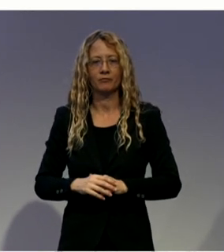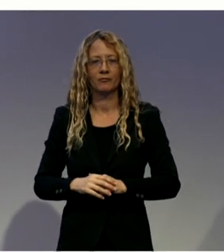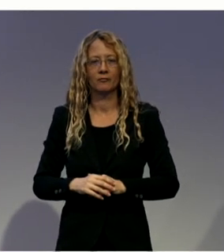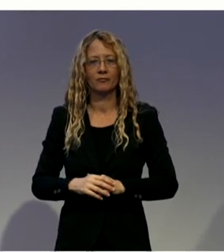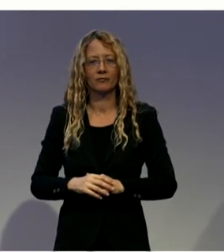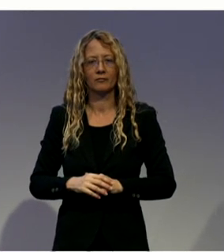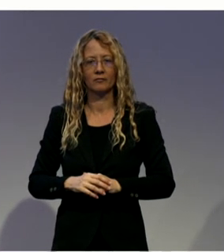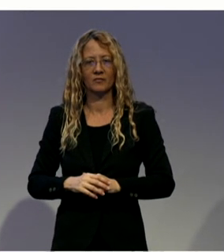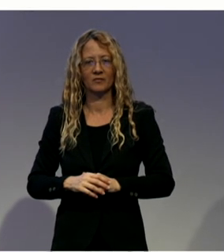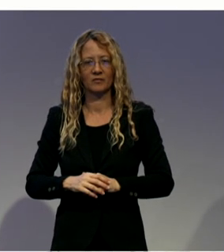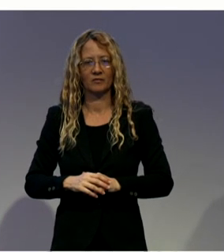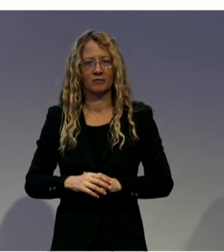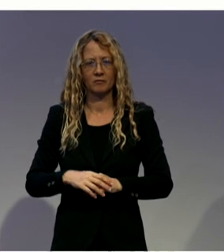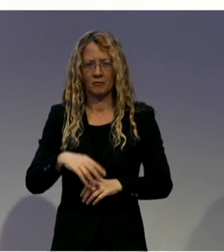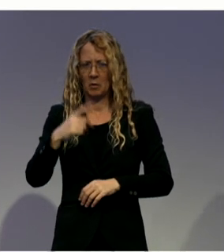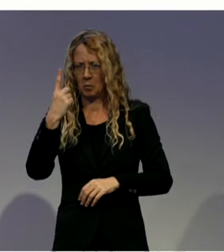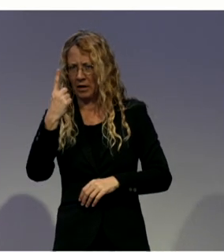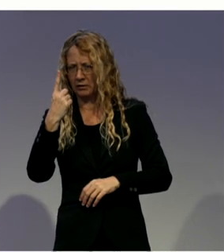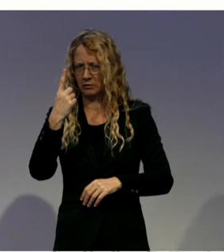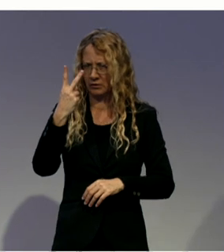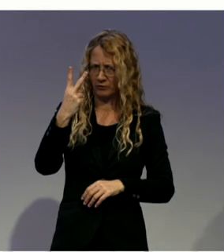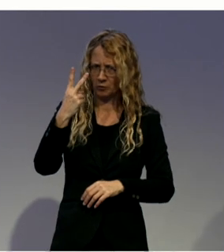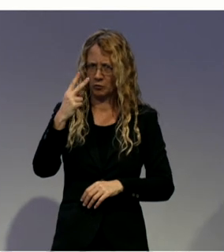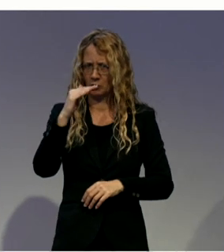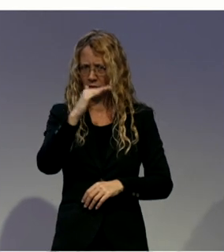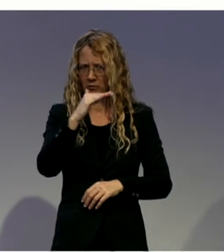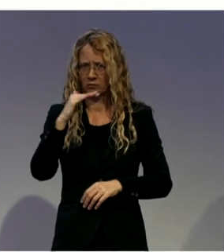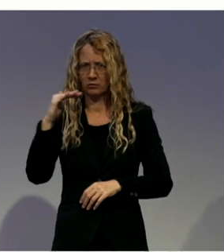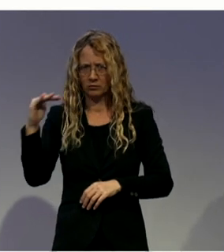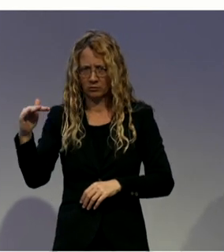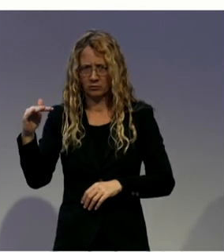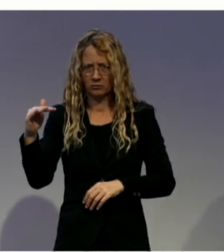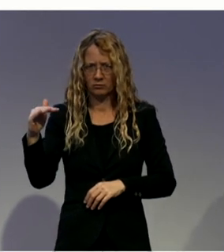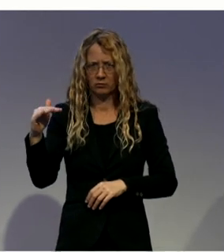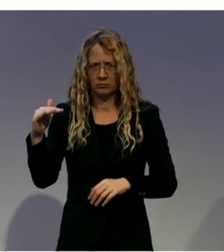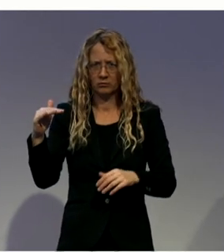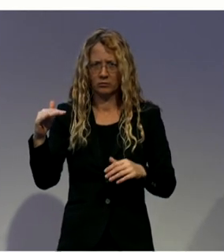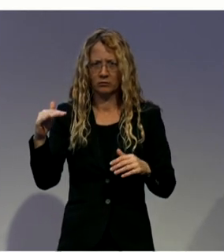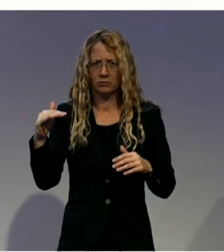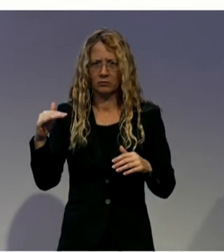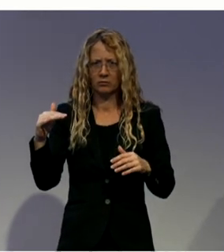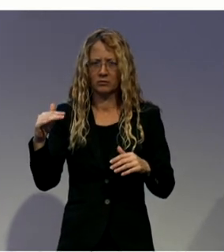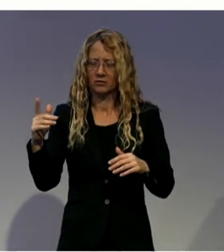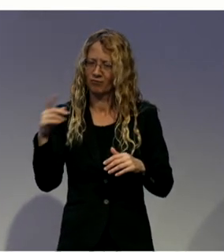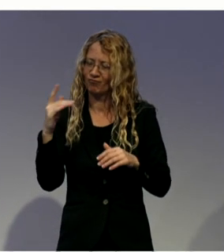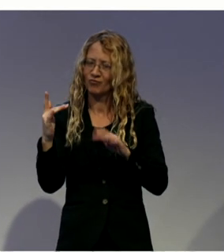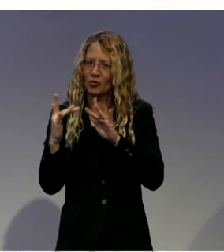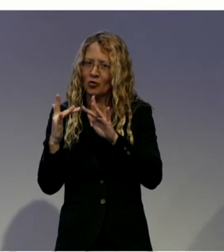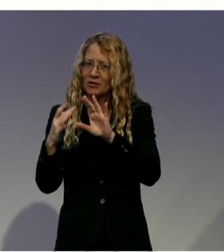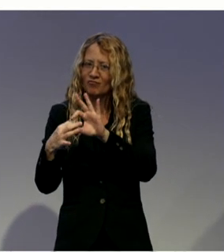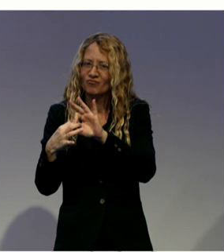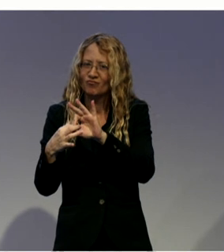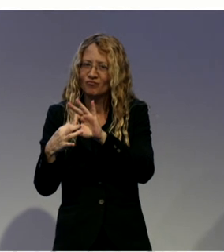areas. And then once we go through the intake process and build that relationship with them, we can usually identify